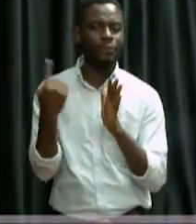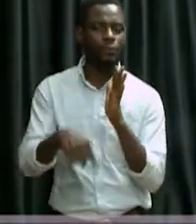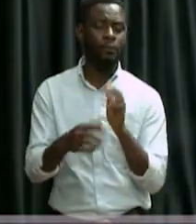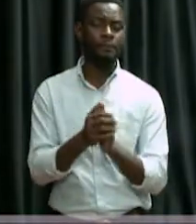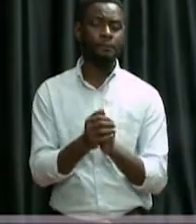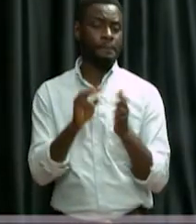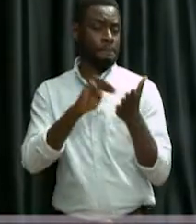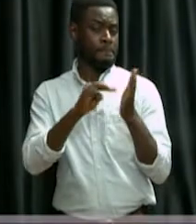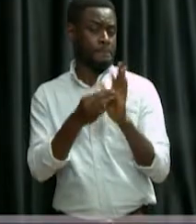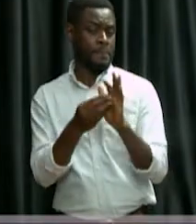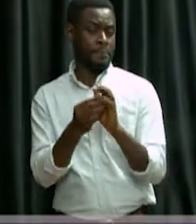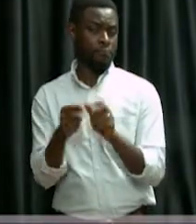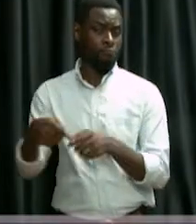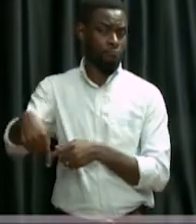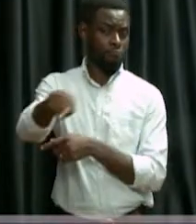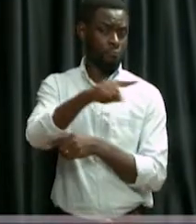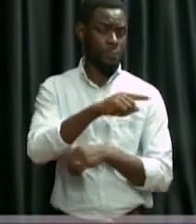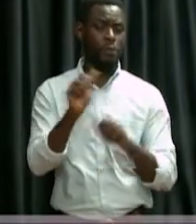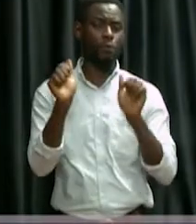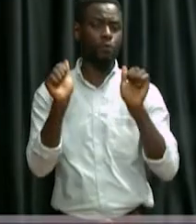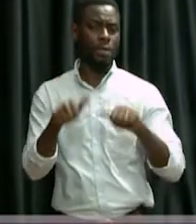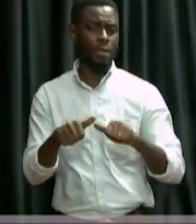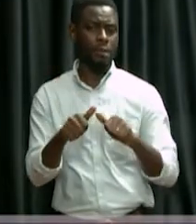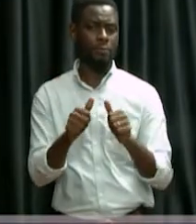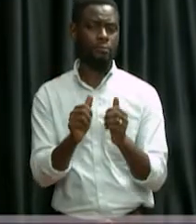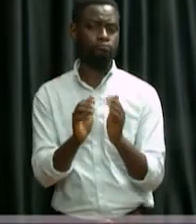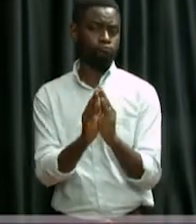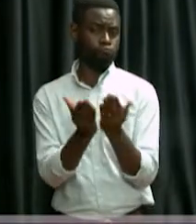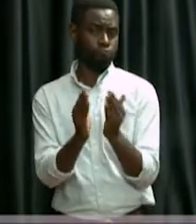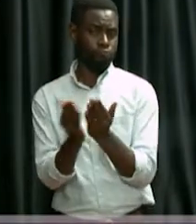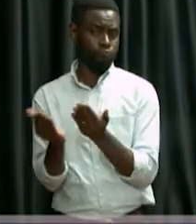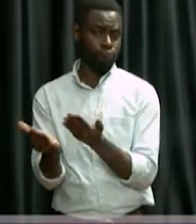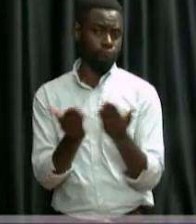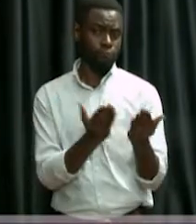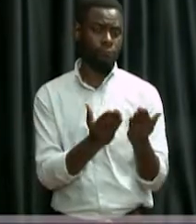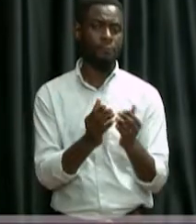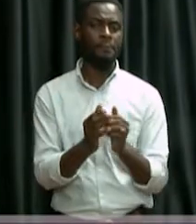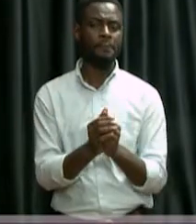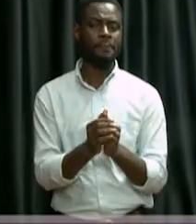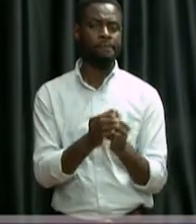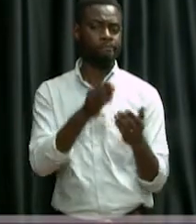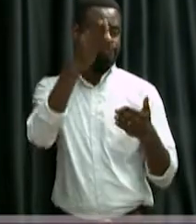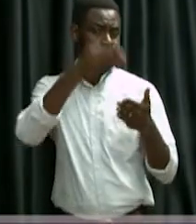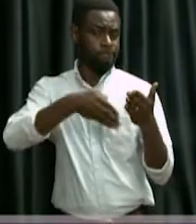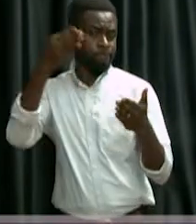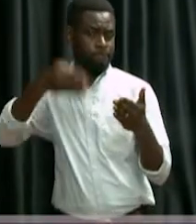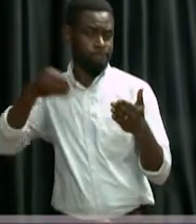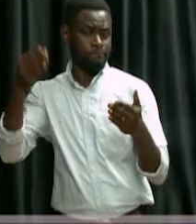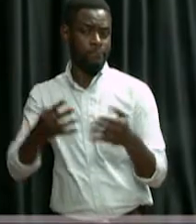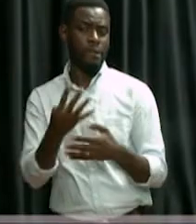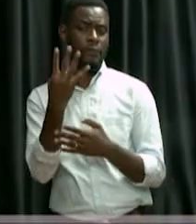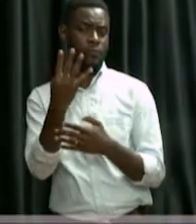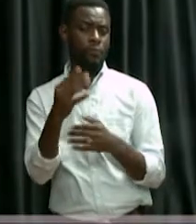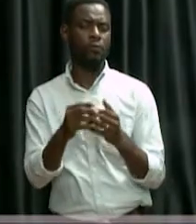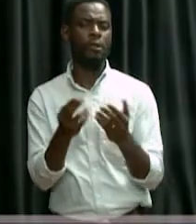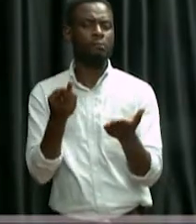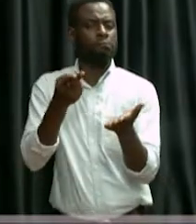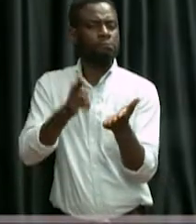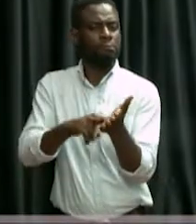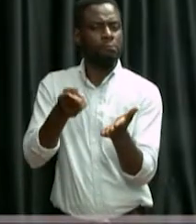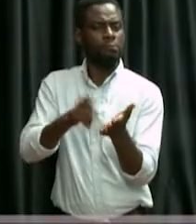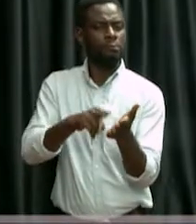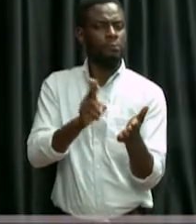that for each of us, we can pull out our notebooks, create the four columns, and then write down